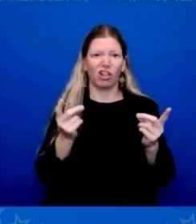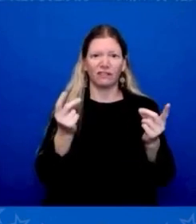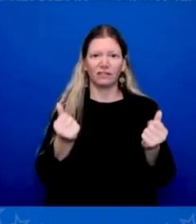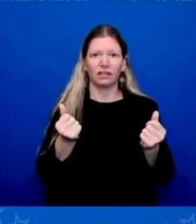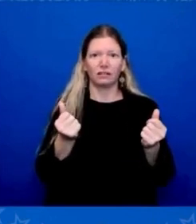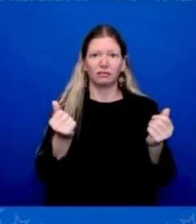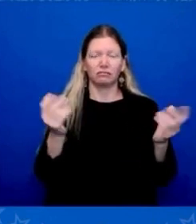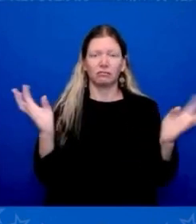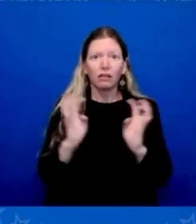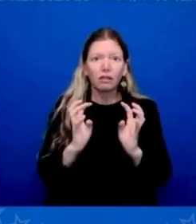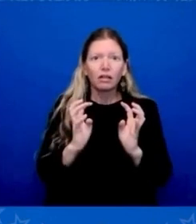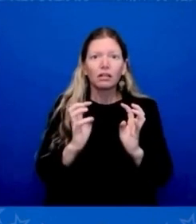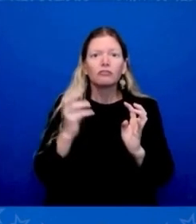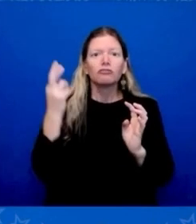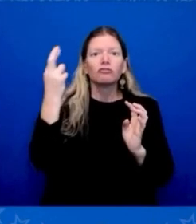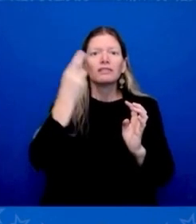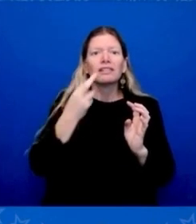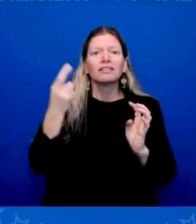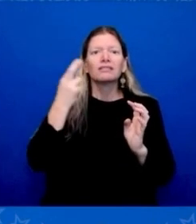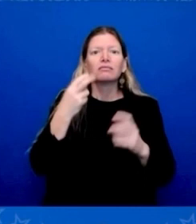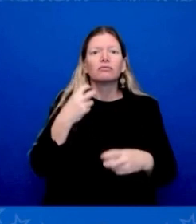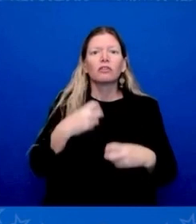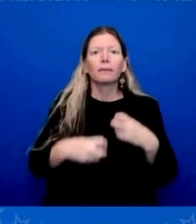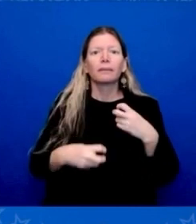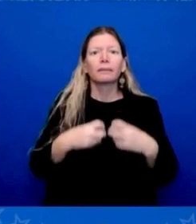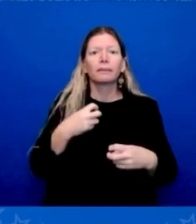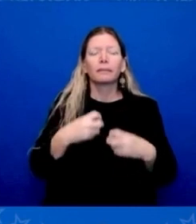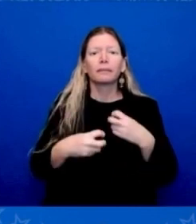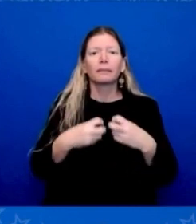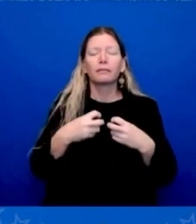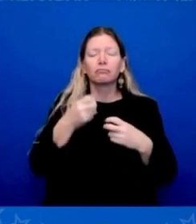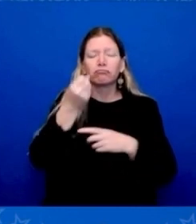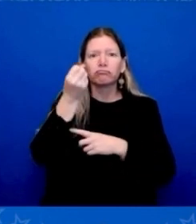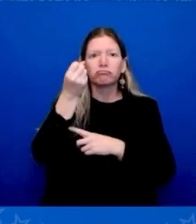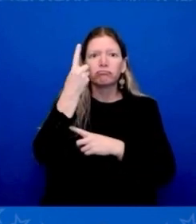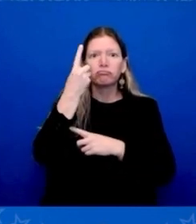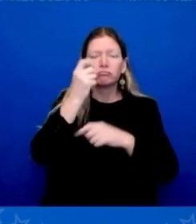let's see. I'm just following my orders here.